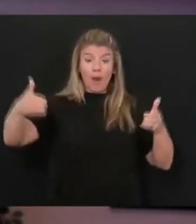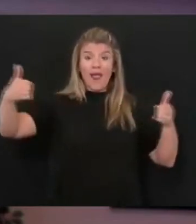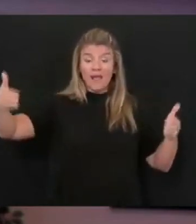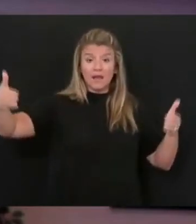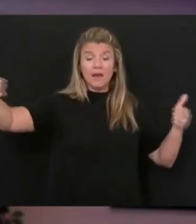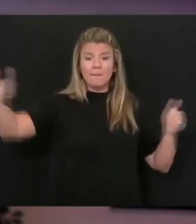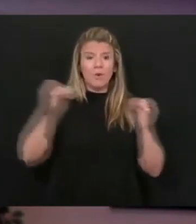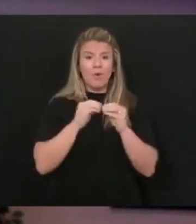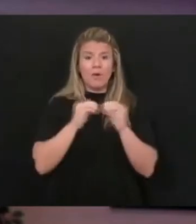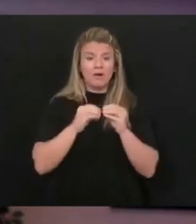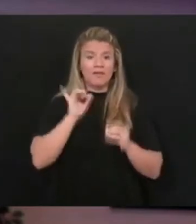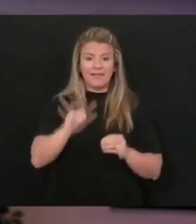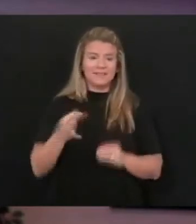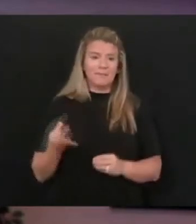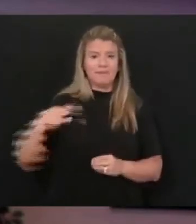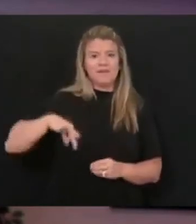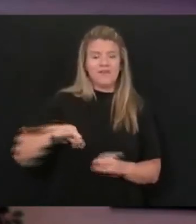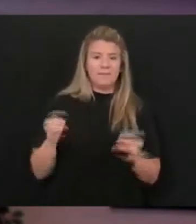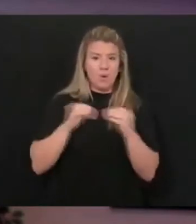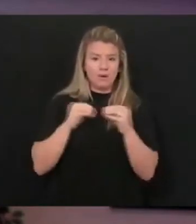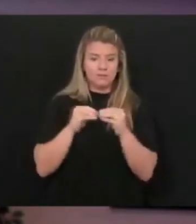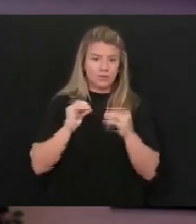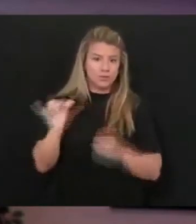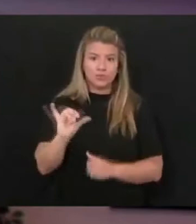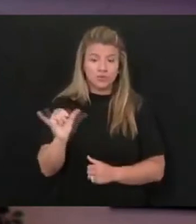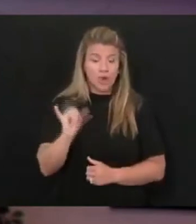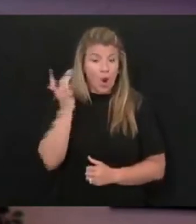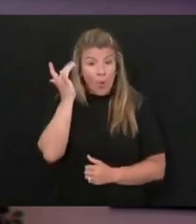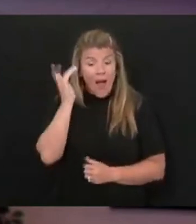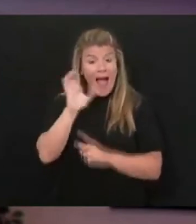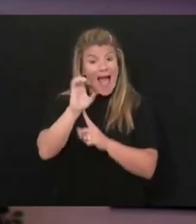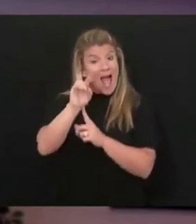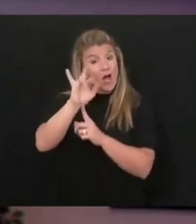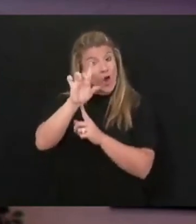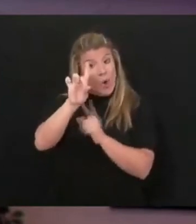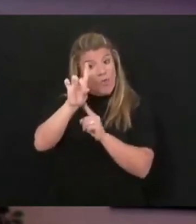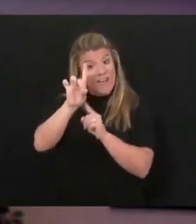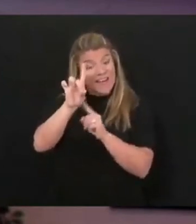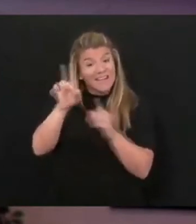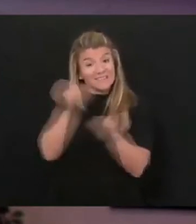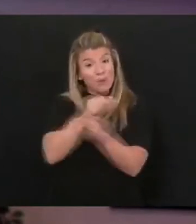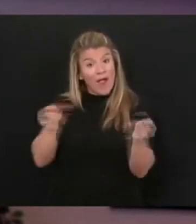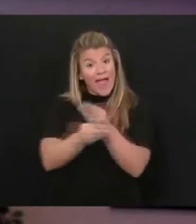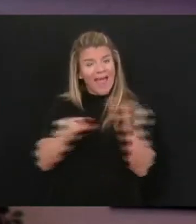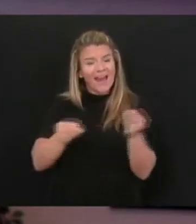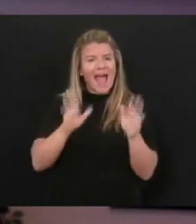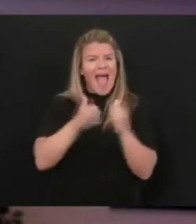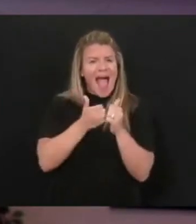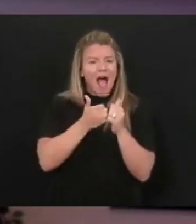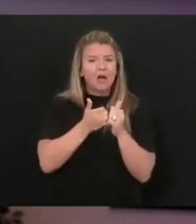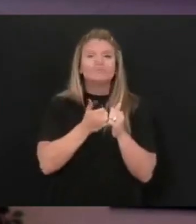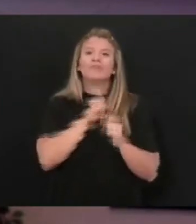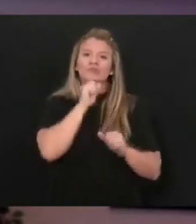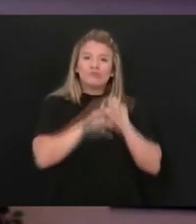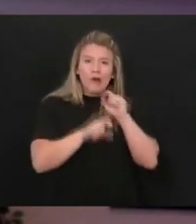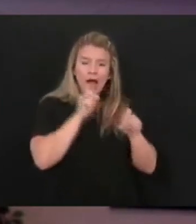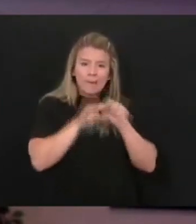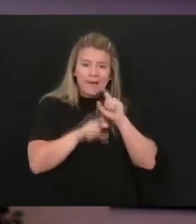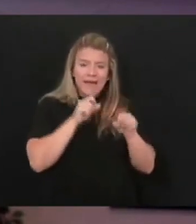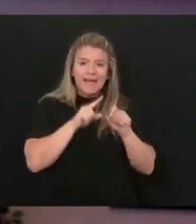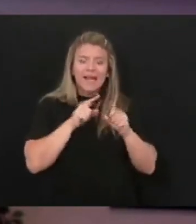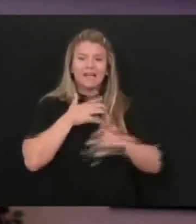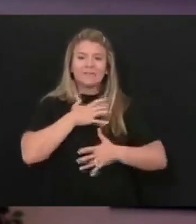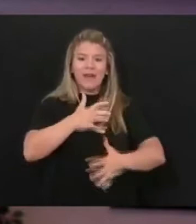farther, the more benefit we gain, because the COVID virus spreads by droplets, by aerosols from people